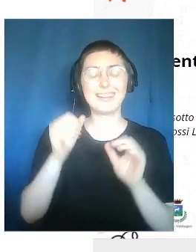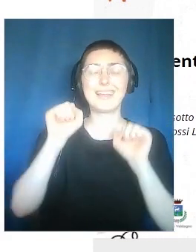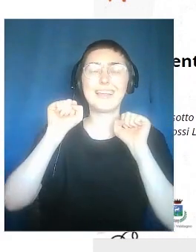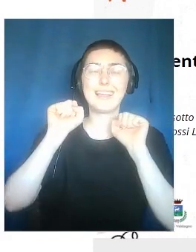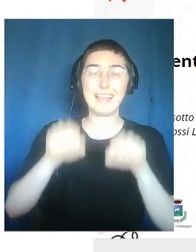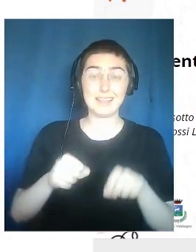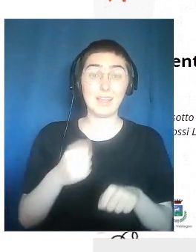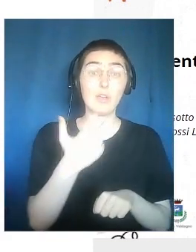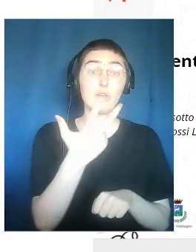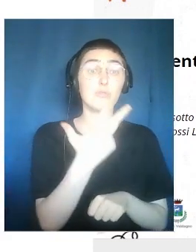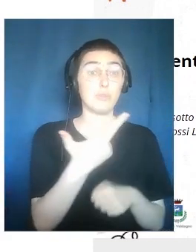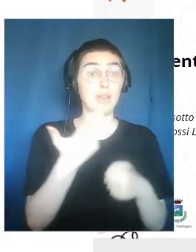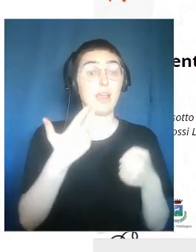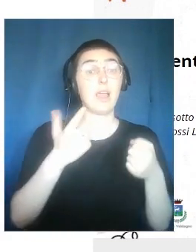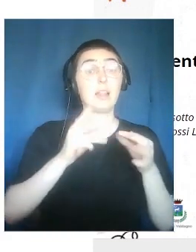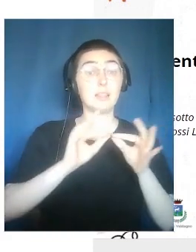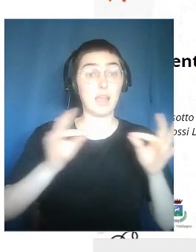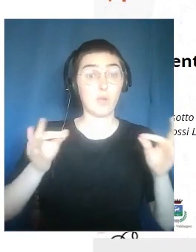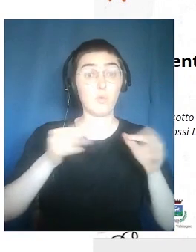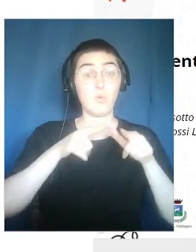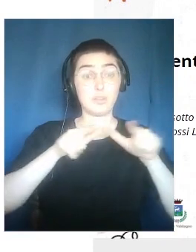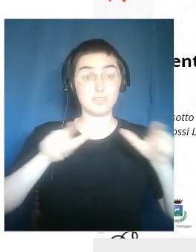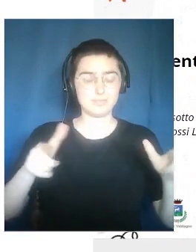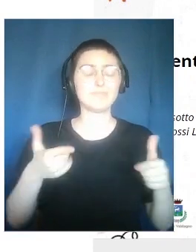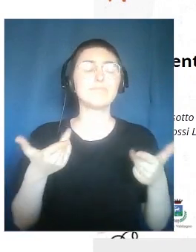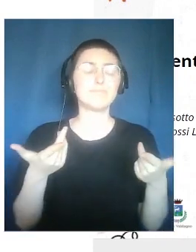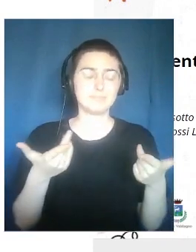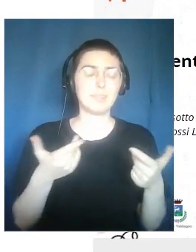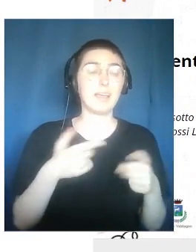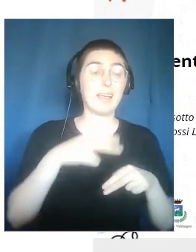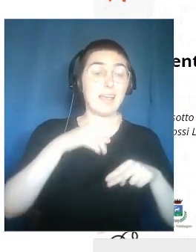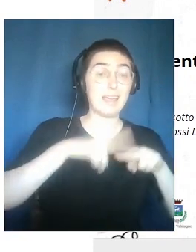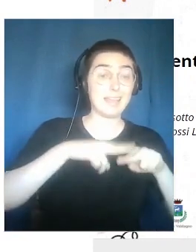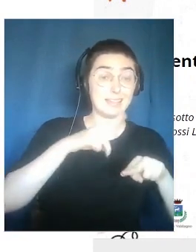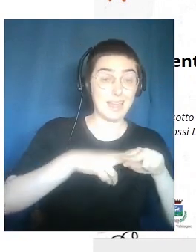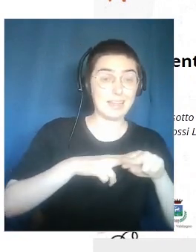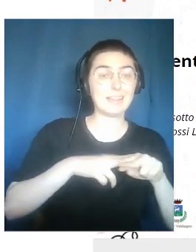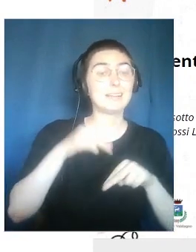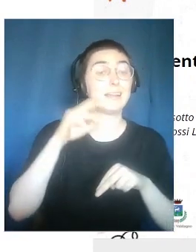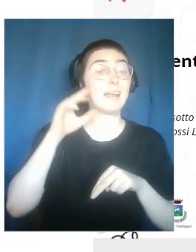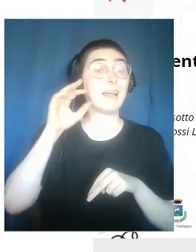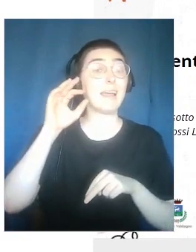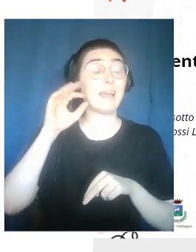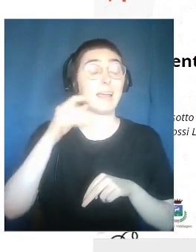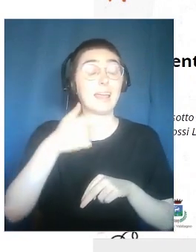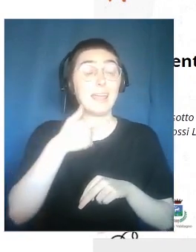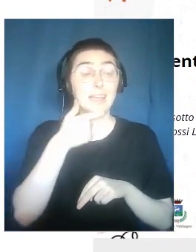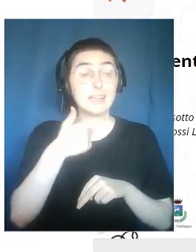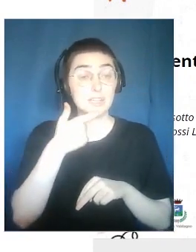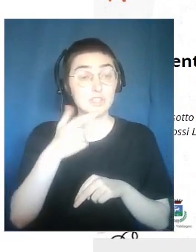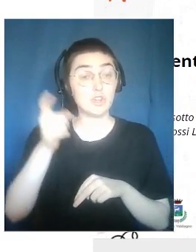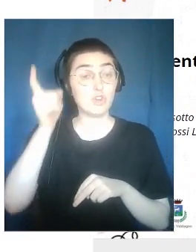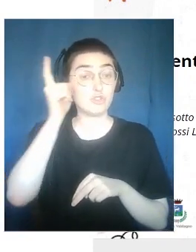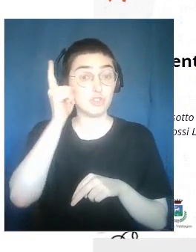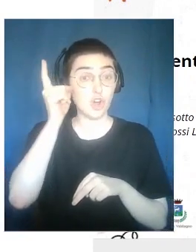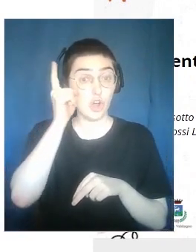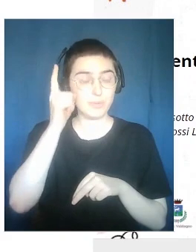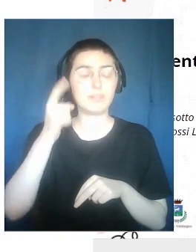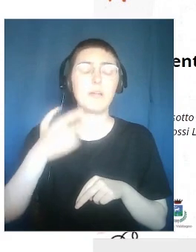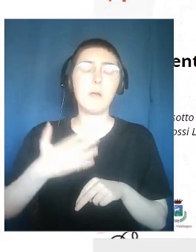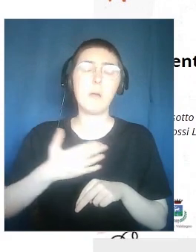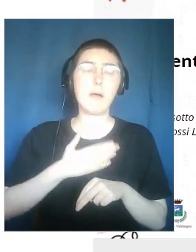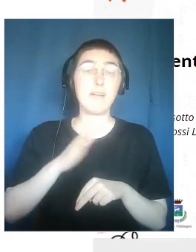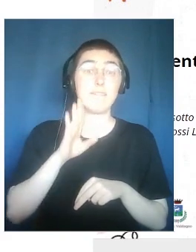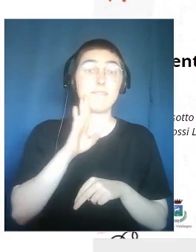project in three different languages italian english and german obviously you can find them on our facebook page